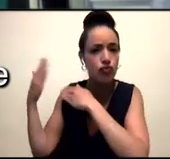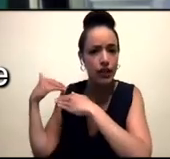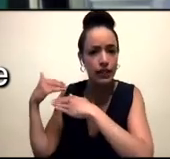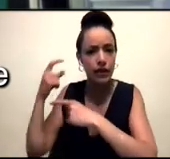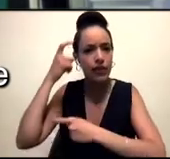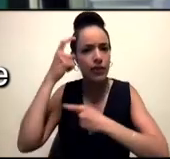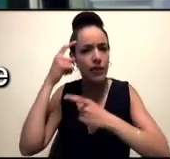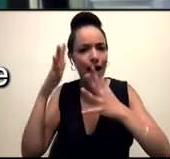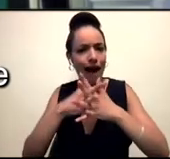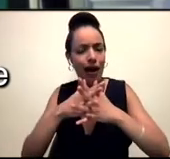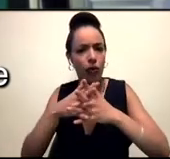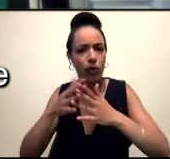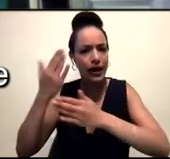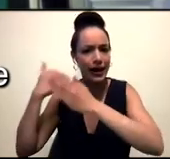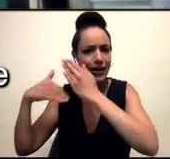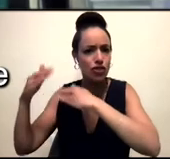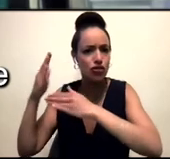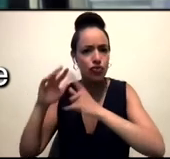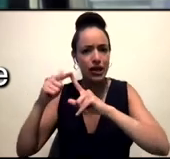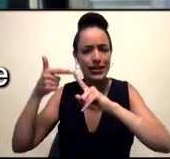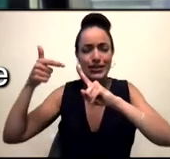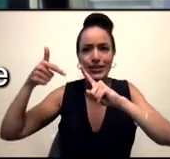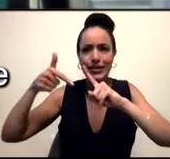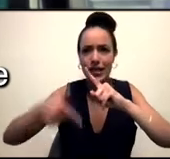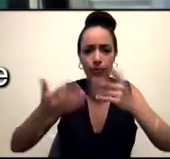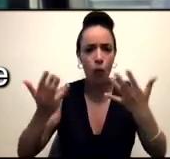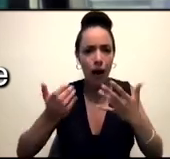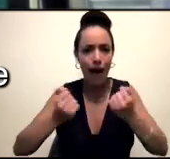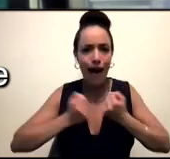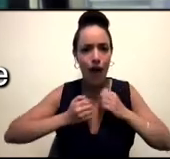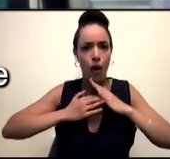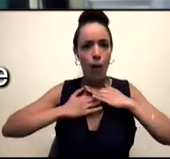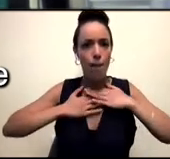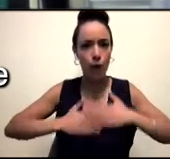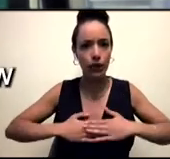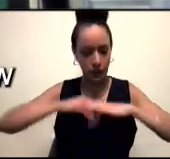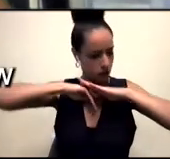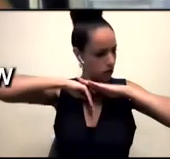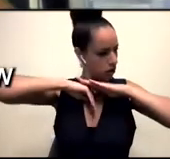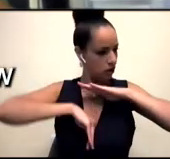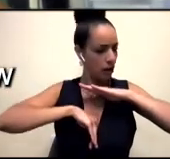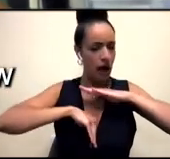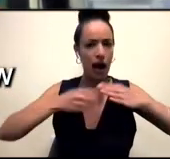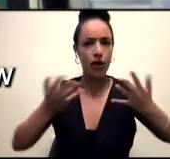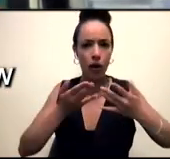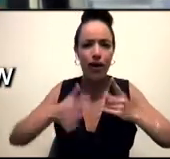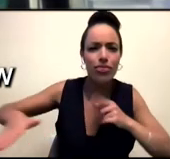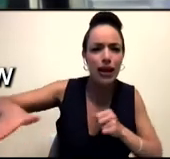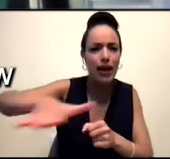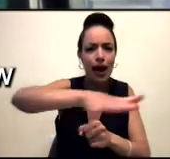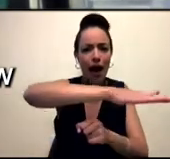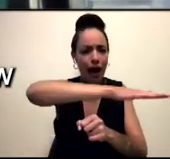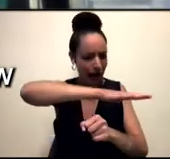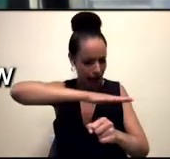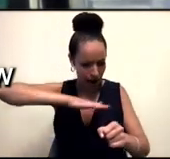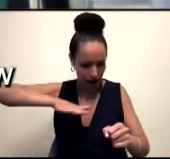very deeply lives in our bodies, like, and lives in the land, right? Like, it's so deep